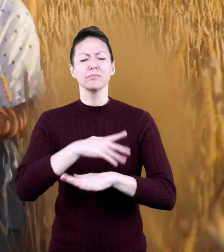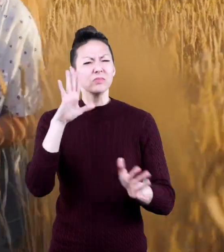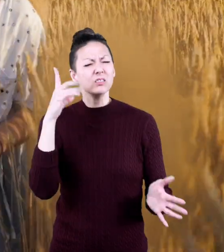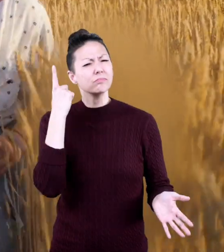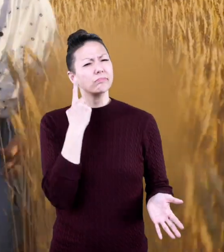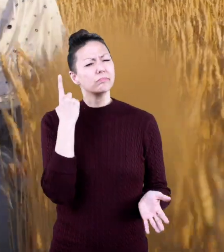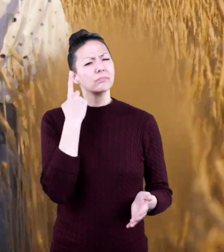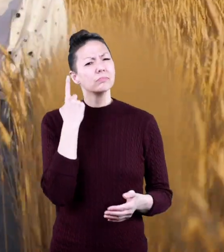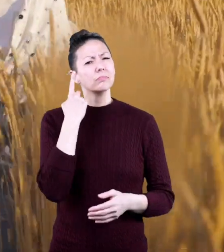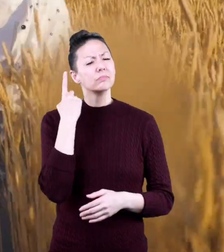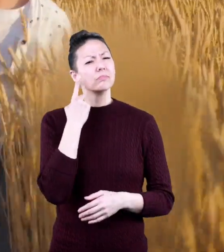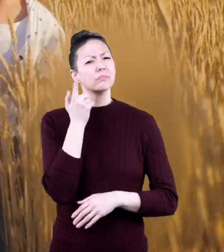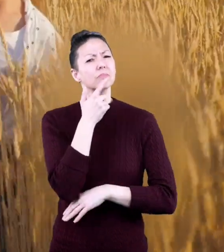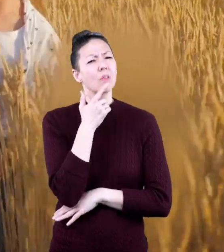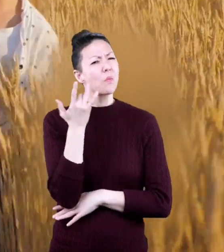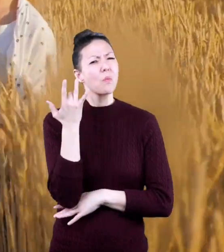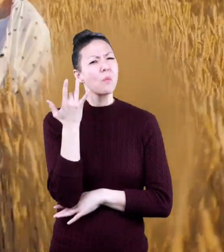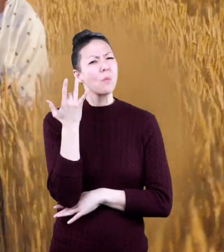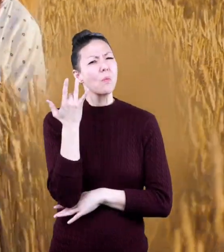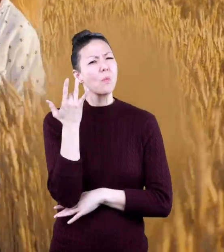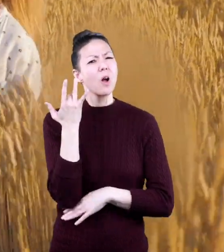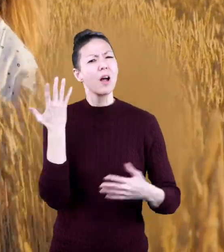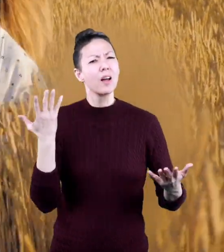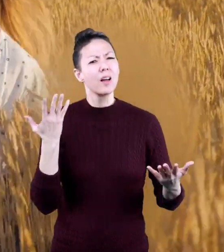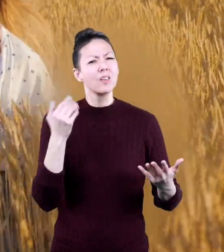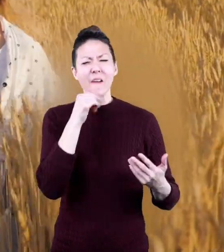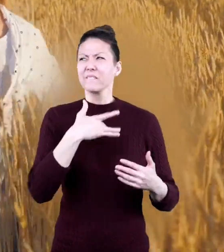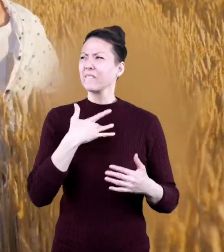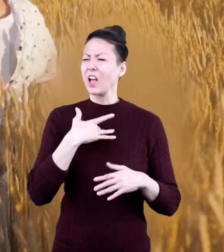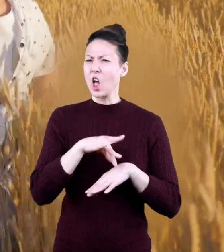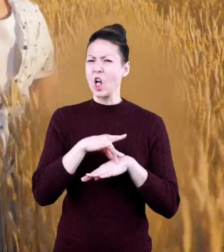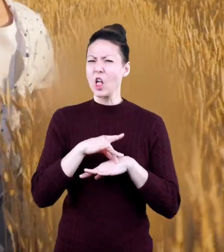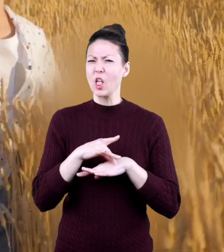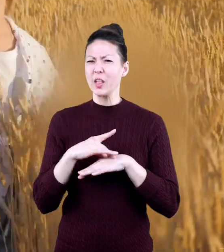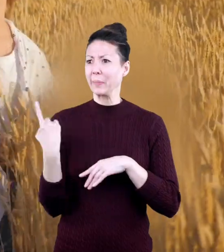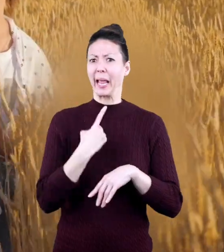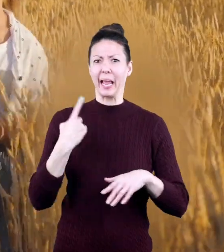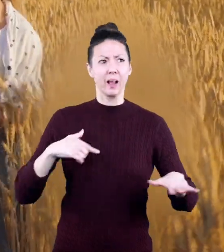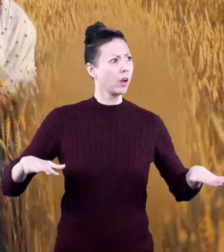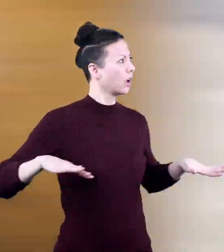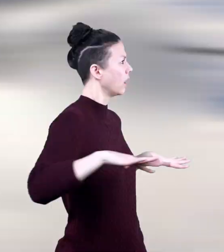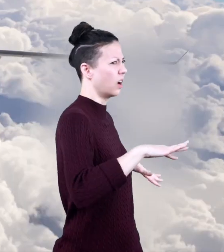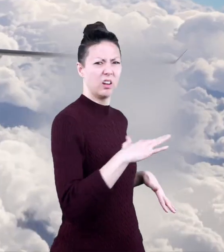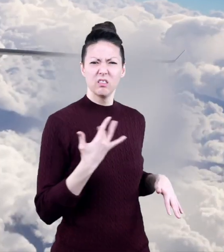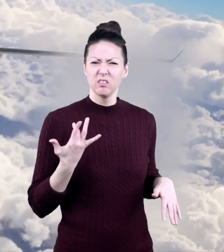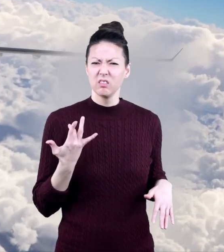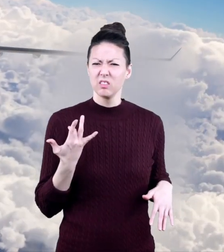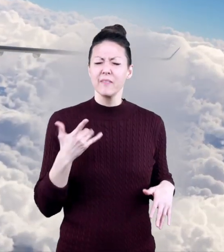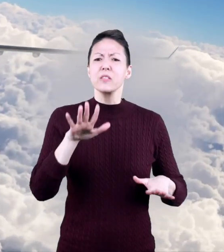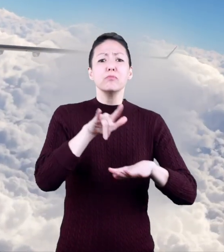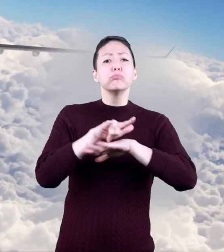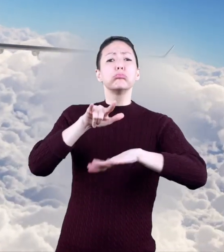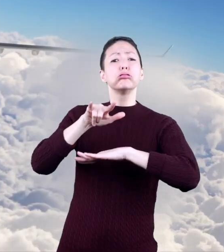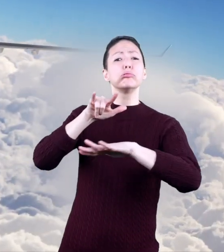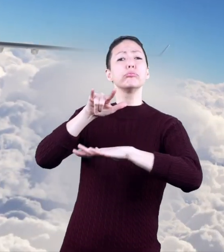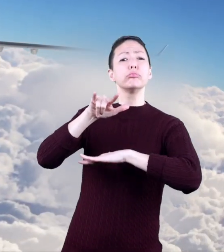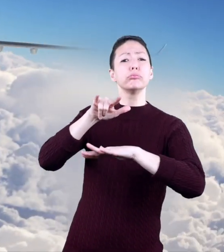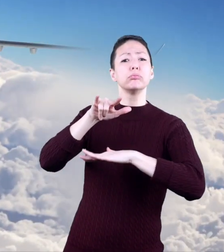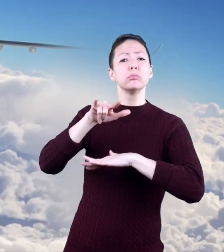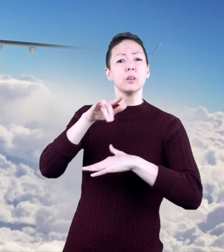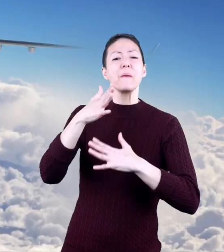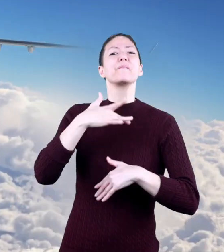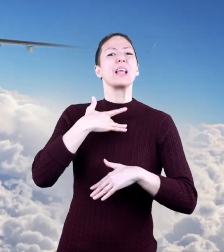By the way, have you ever wondered why you can't feel the Earth spinning? If you've ever flown on an airplane,